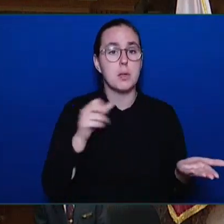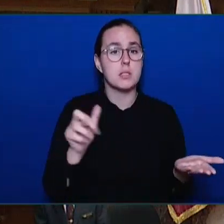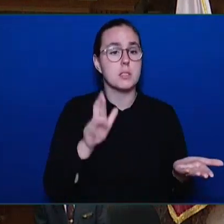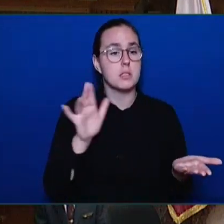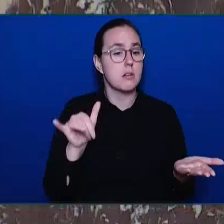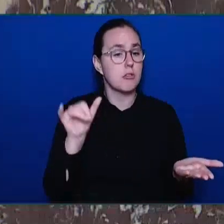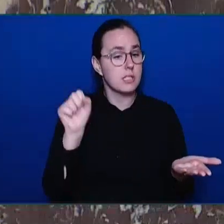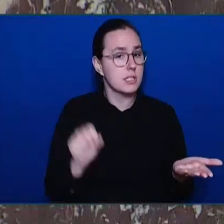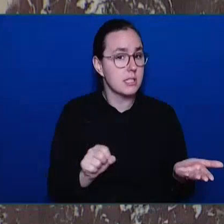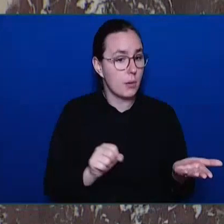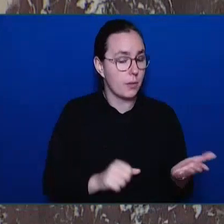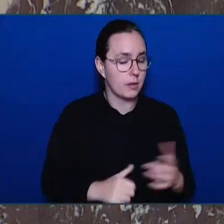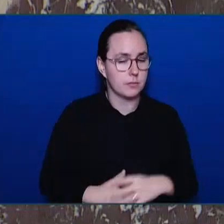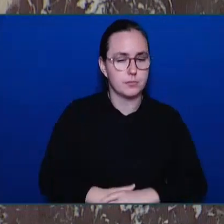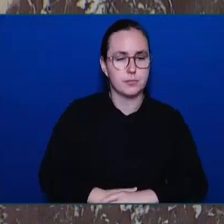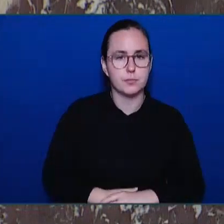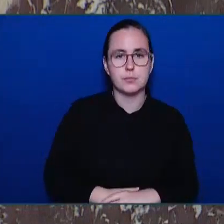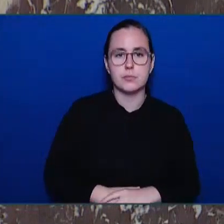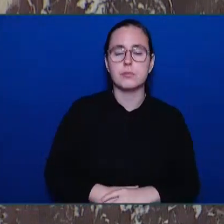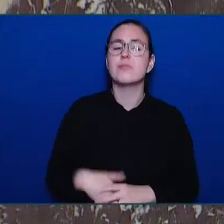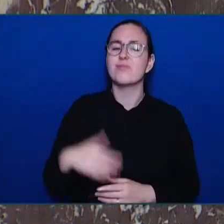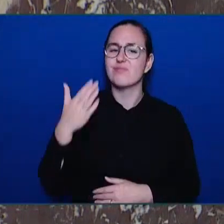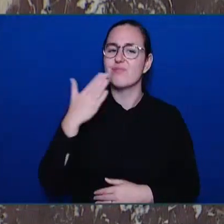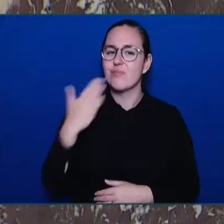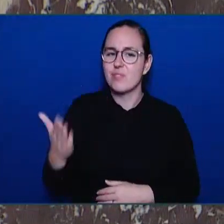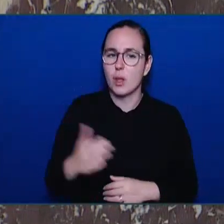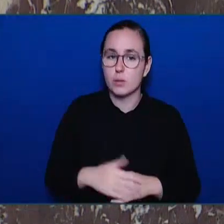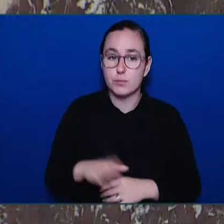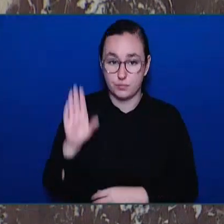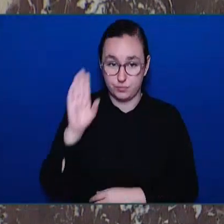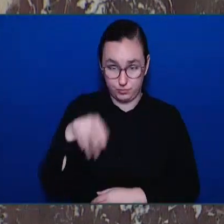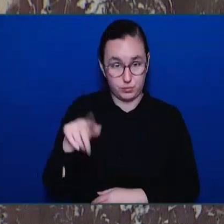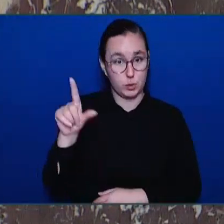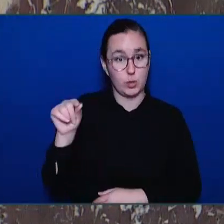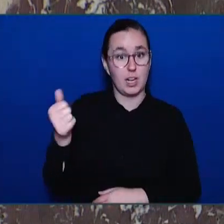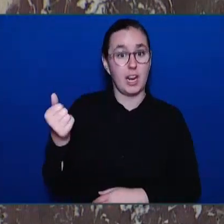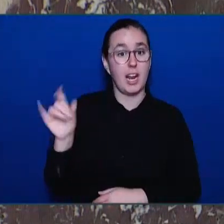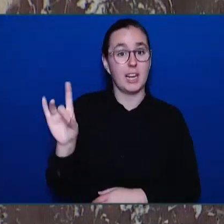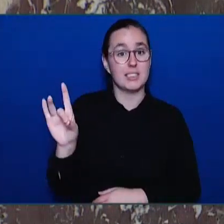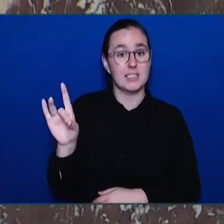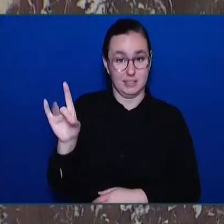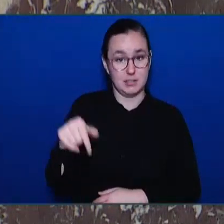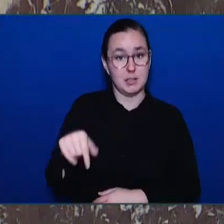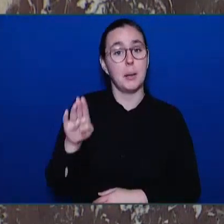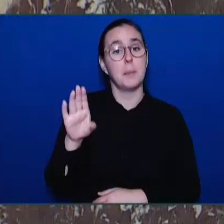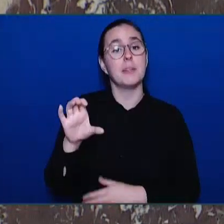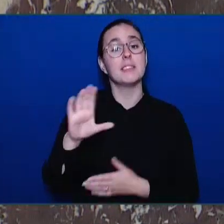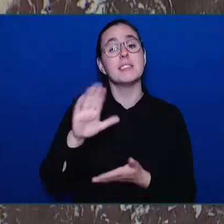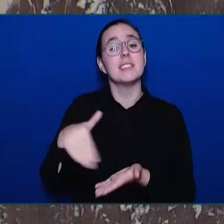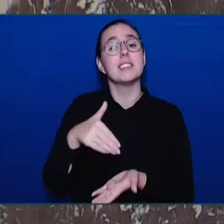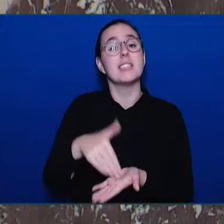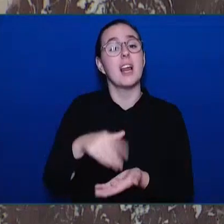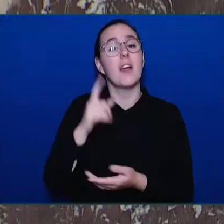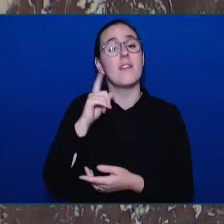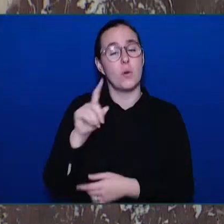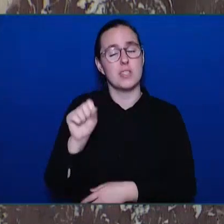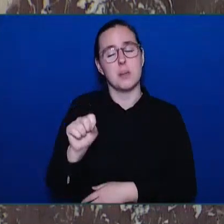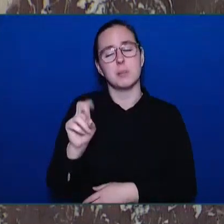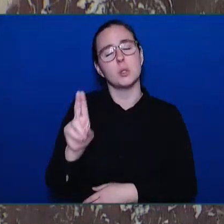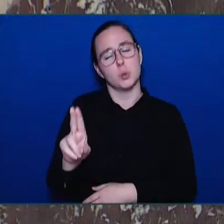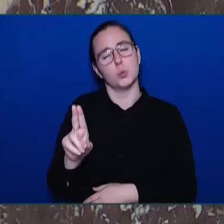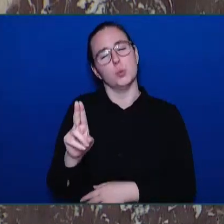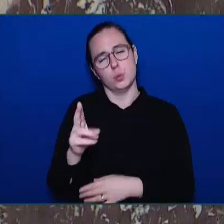In 2018, BC Centre on Substance Use released a report called Strategies to Strengthen Recovery in British